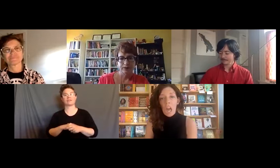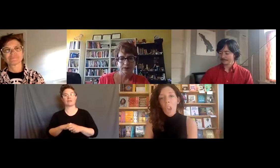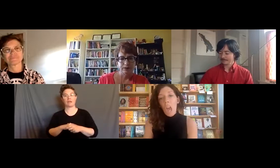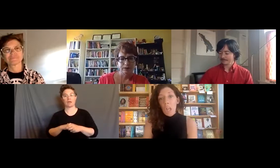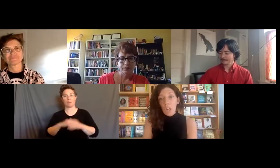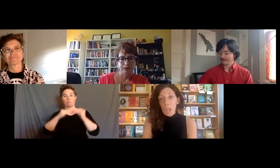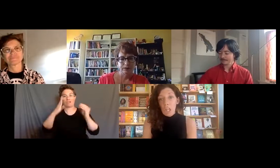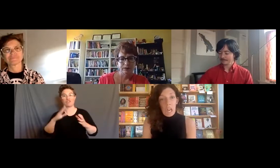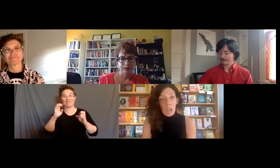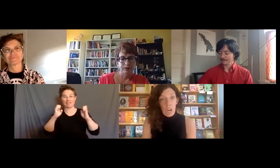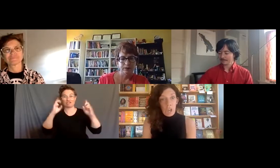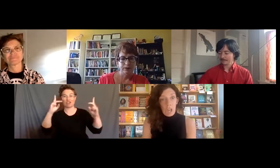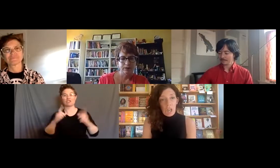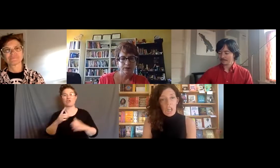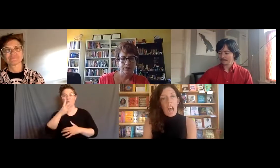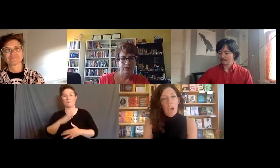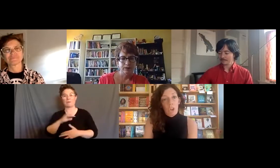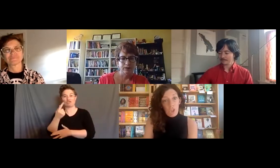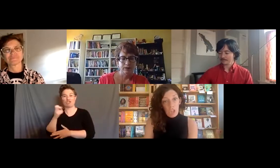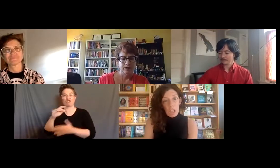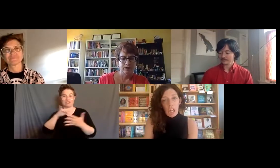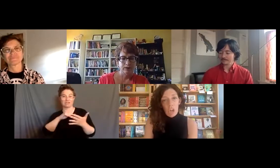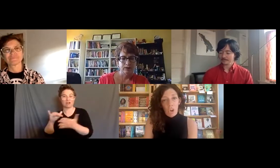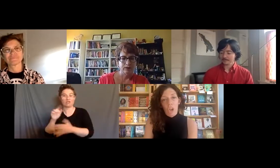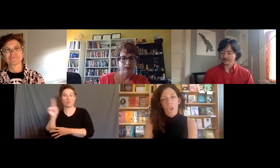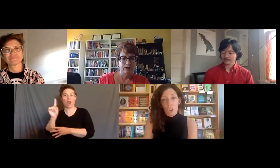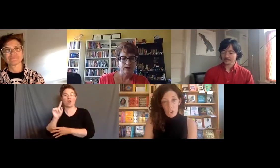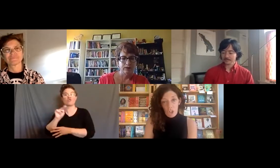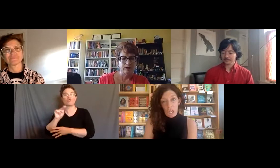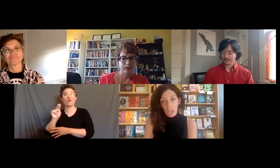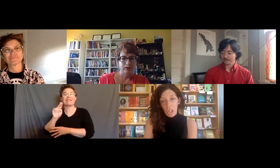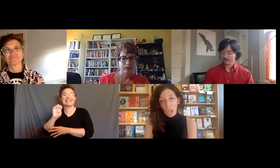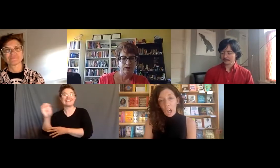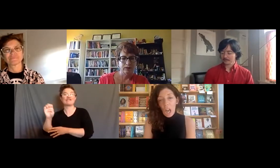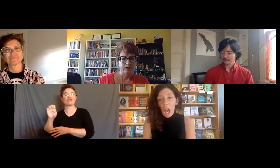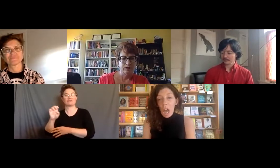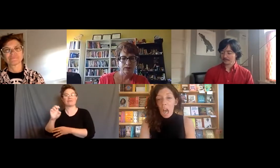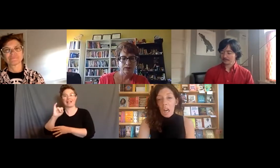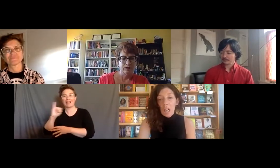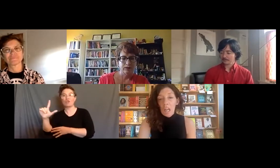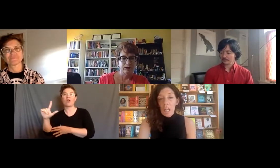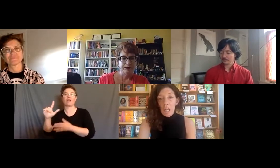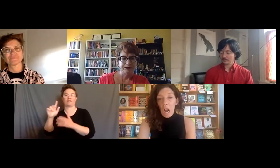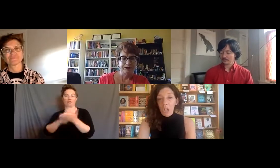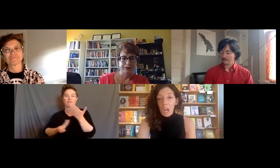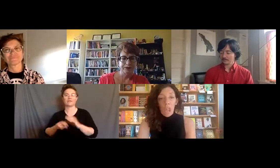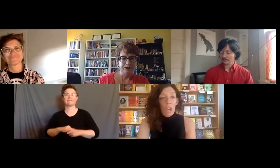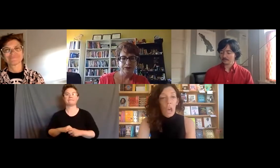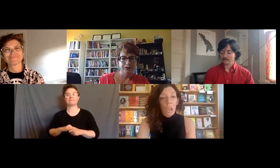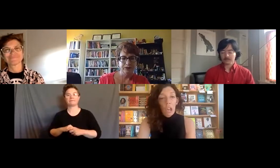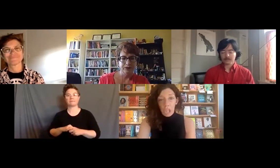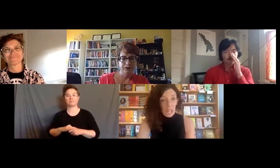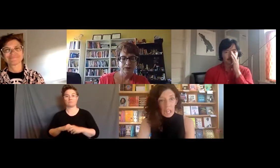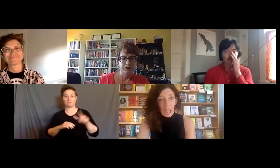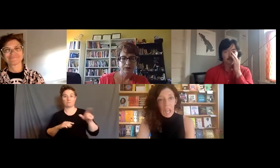and women's and gender studies at Northeastern Illinois University. Erica is the author of a